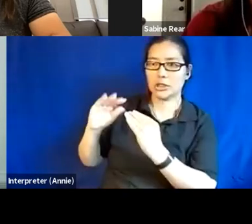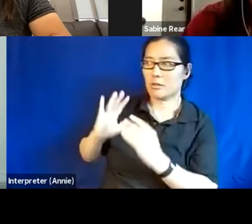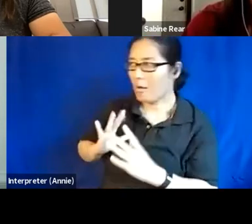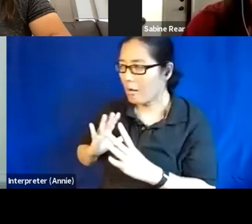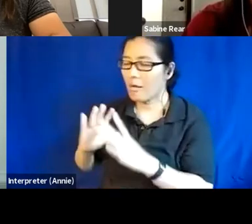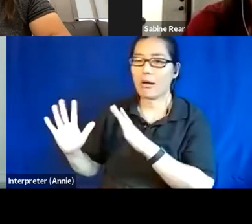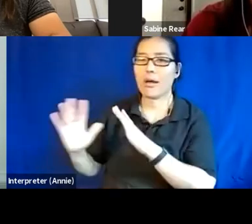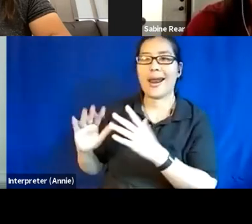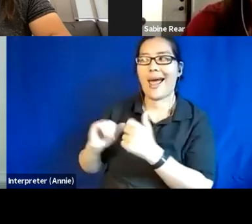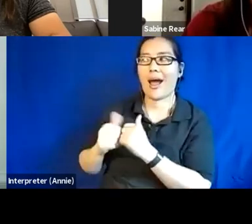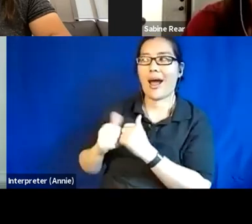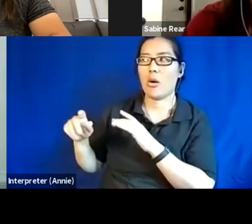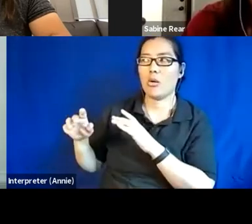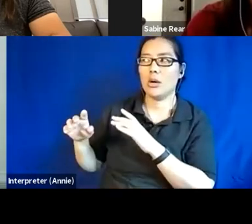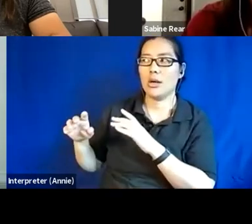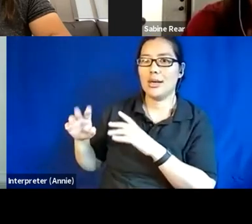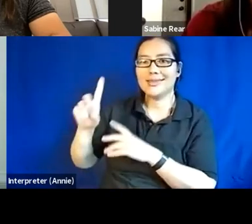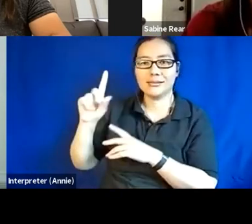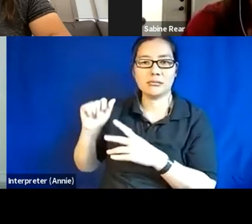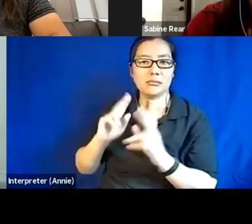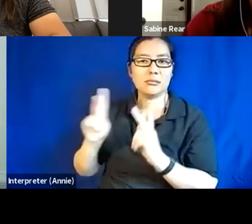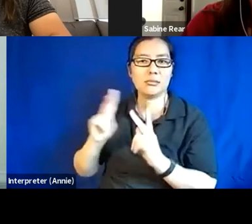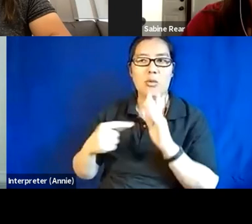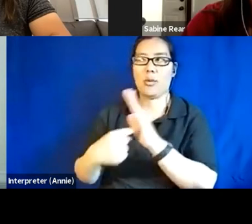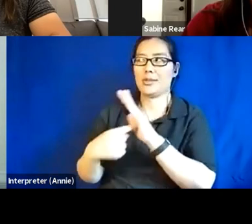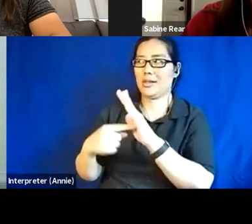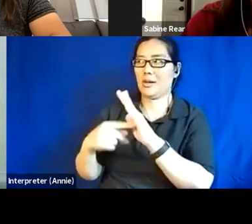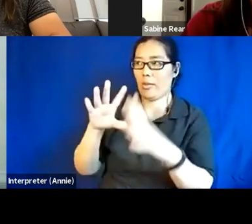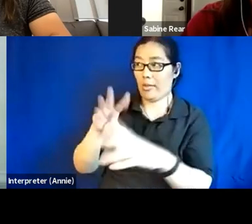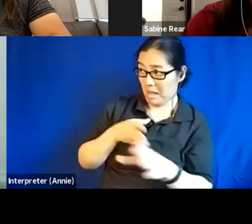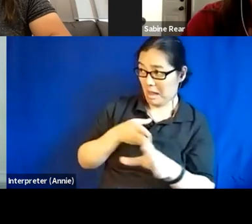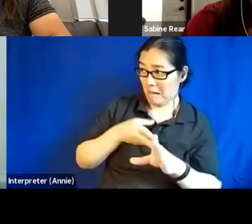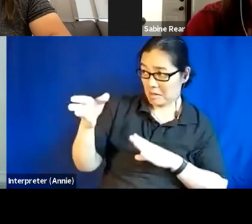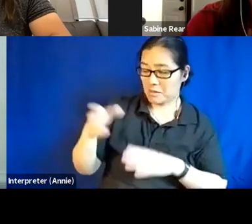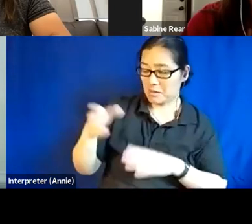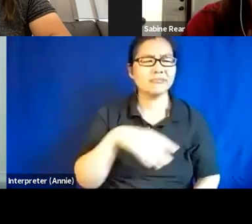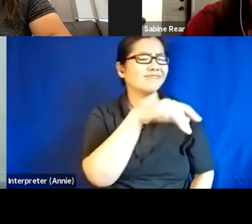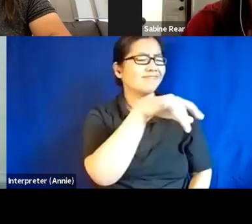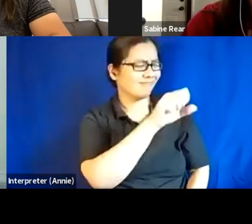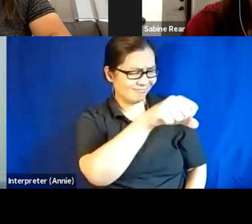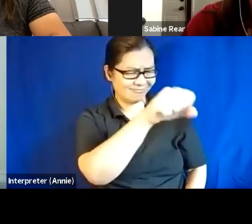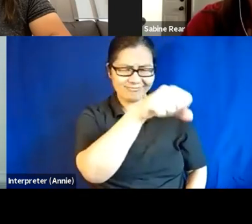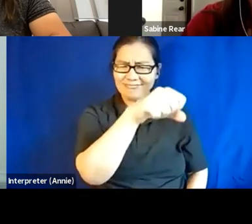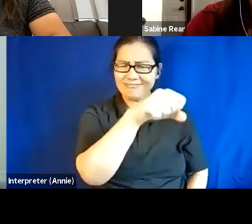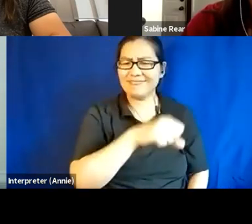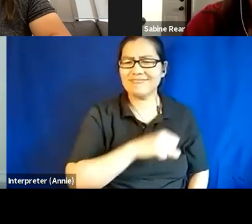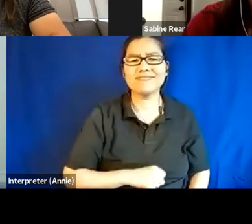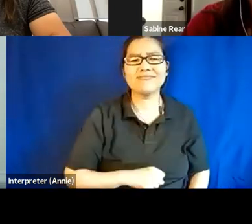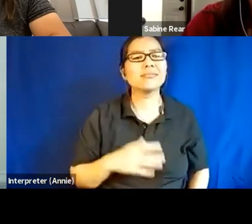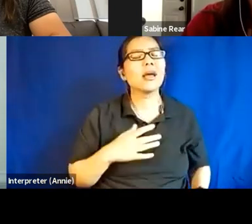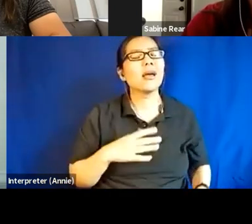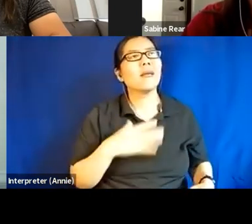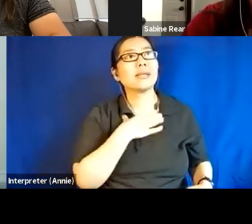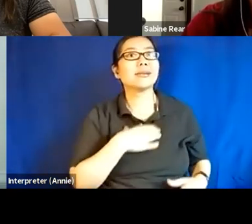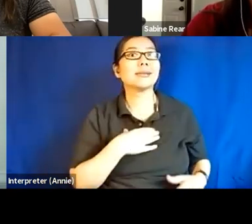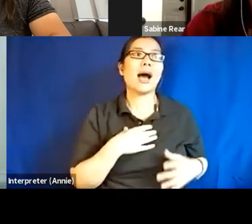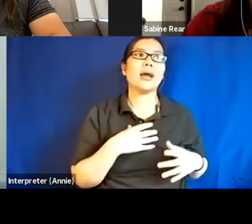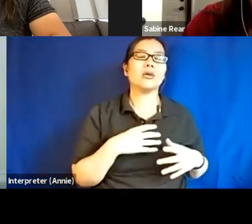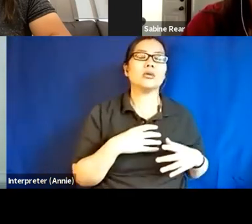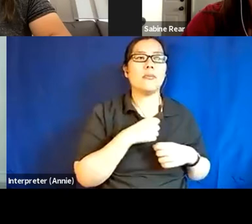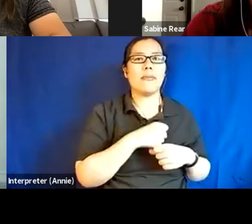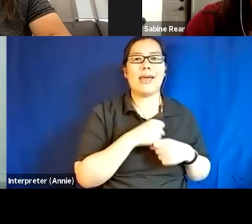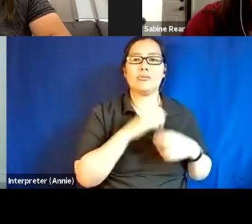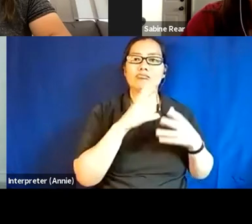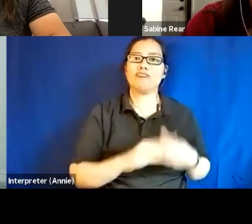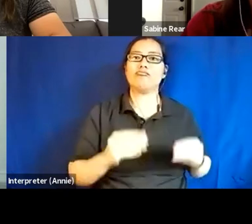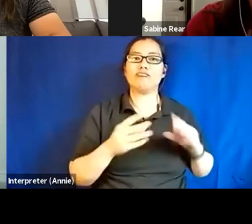they're being portrayed in that medium, in this medium? Absolutely. Um, I think that also my desire to make comics about my experience comes